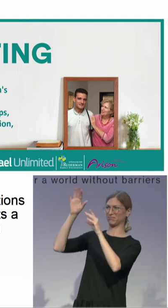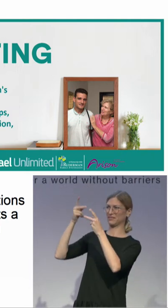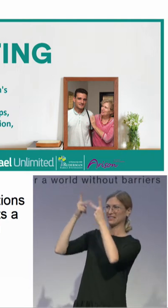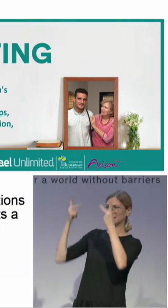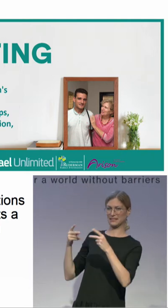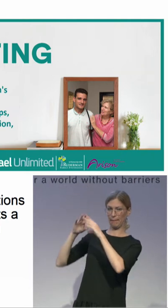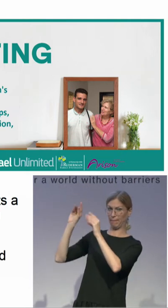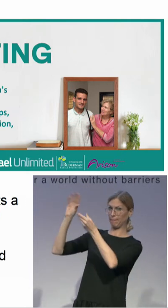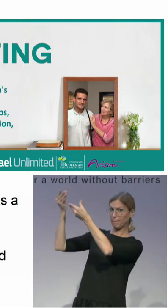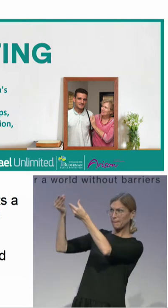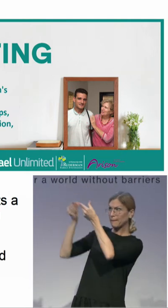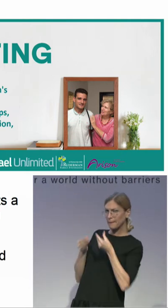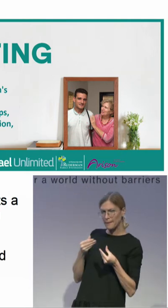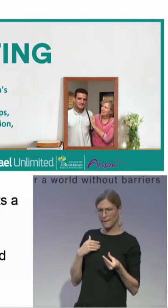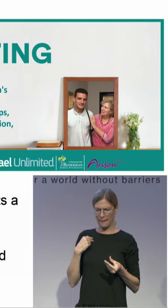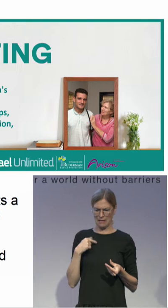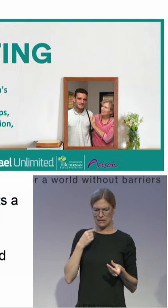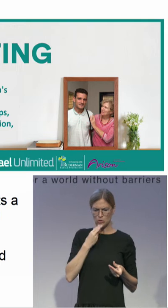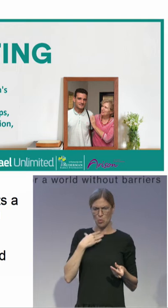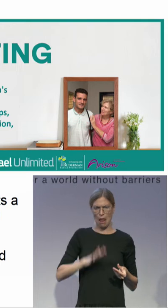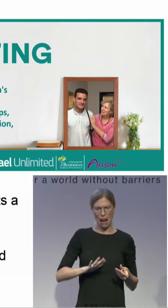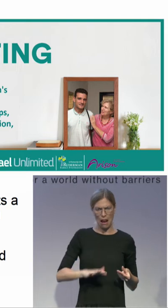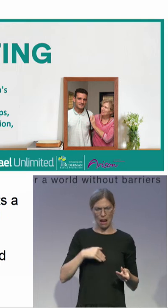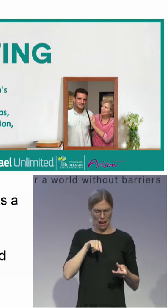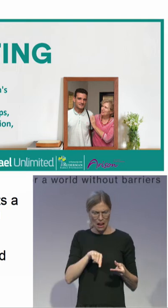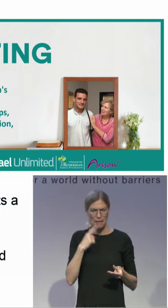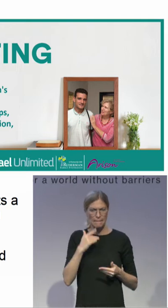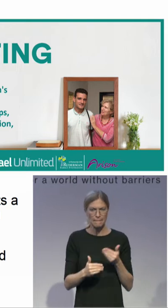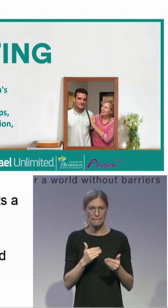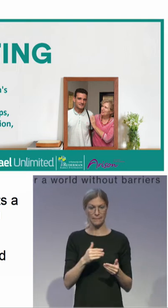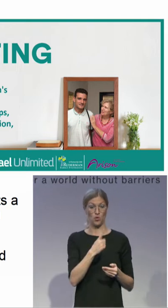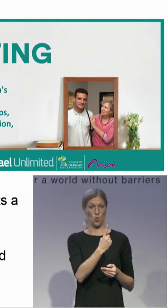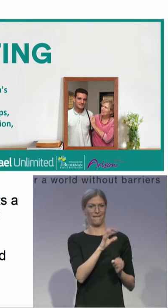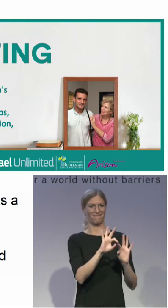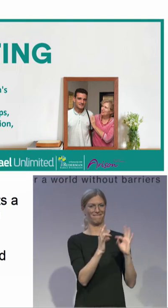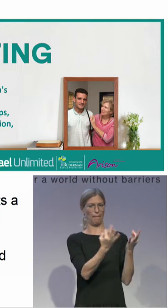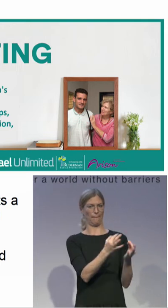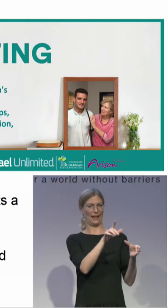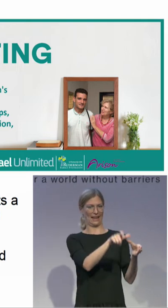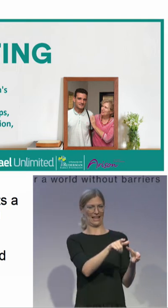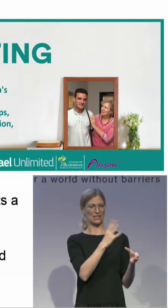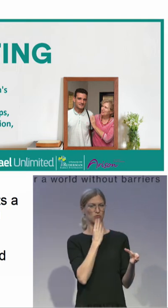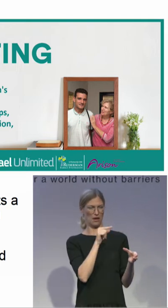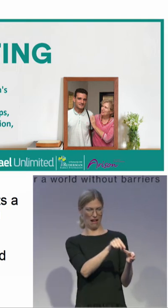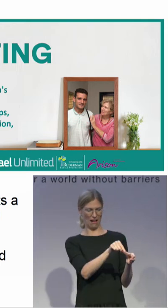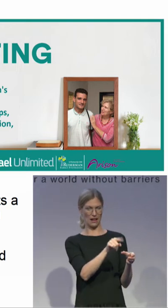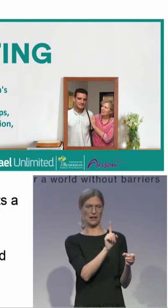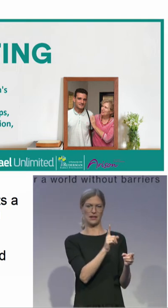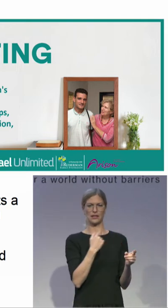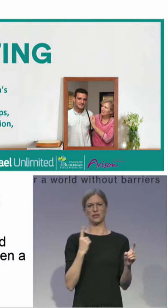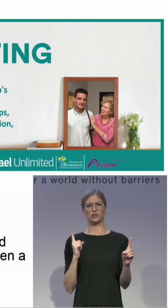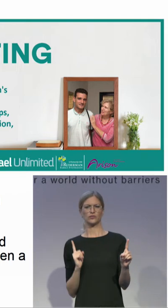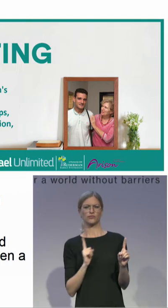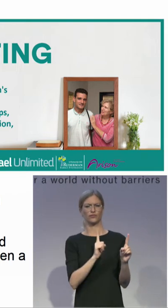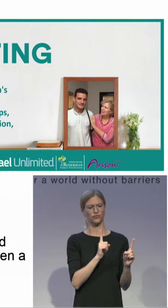pilot where a person and his family can get a care coordinator. They also meet not in an office, wherever the person